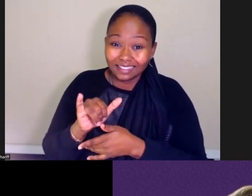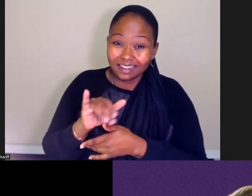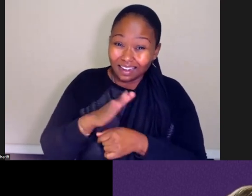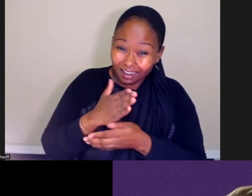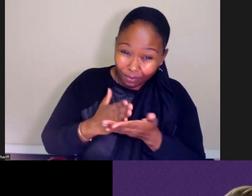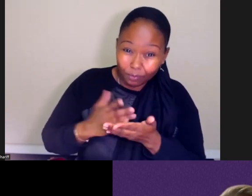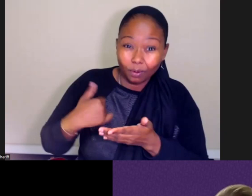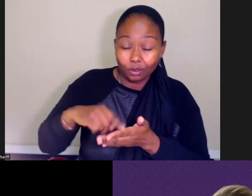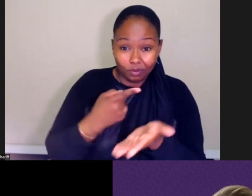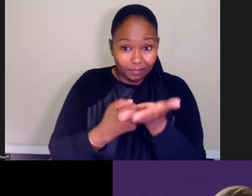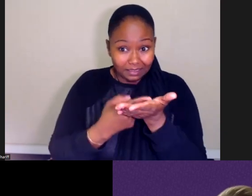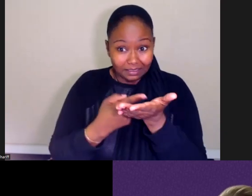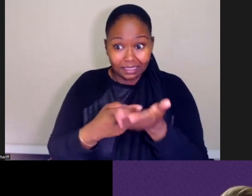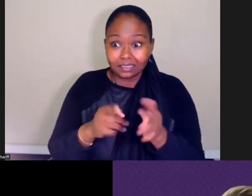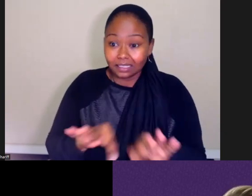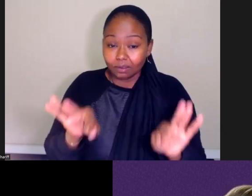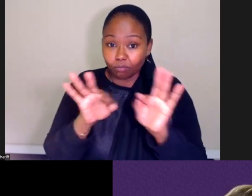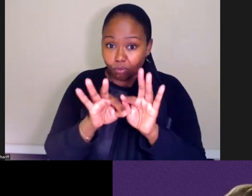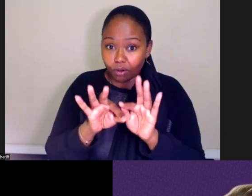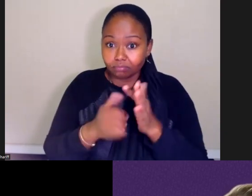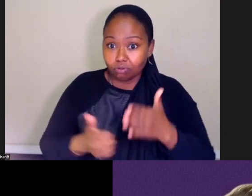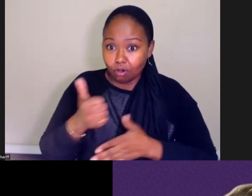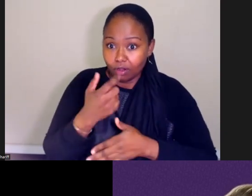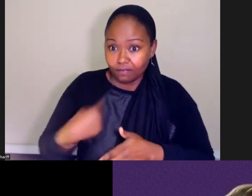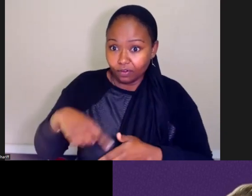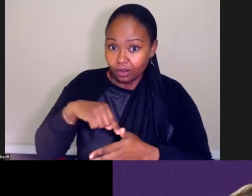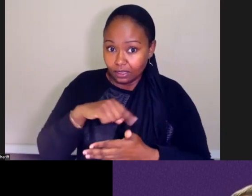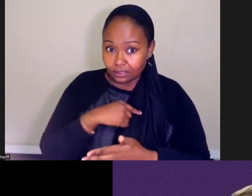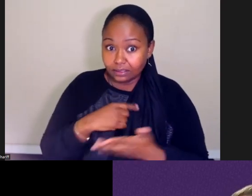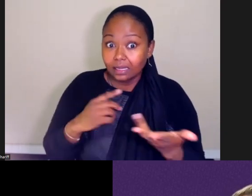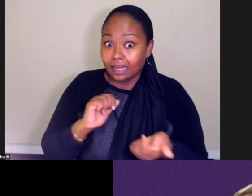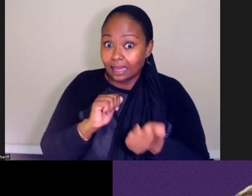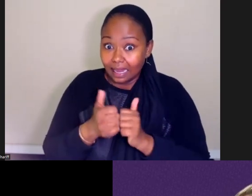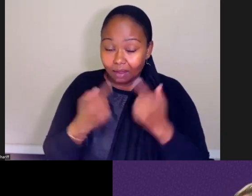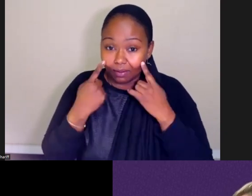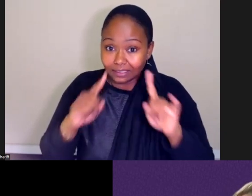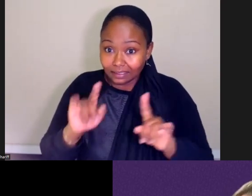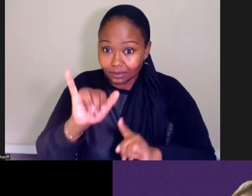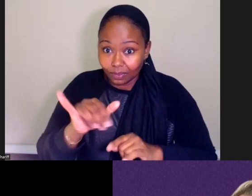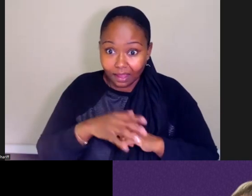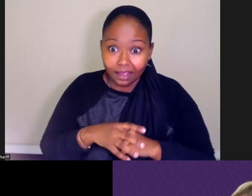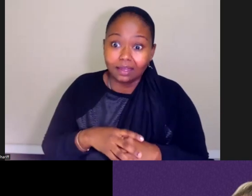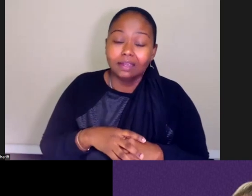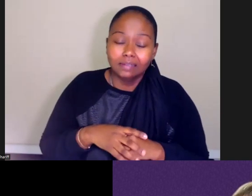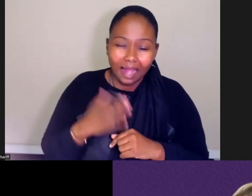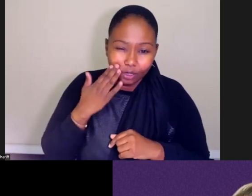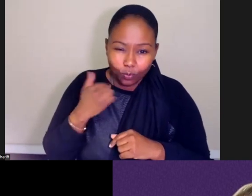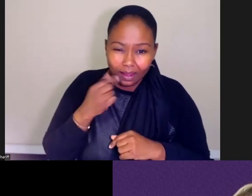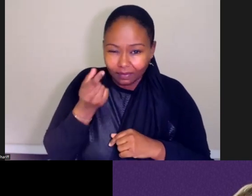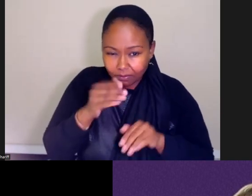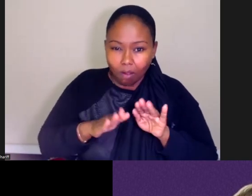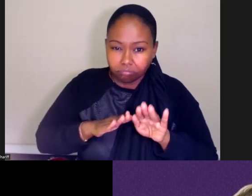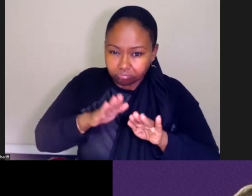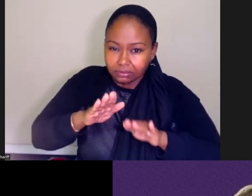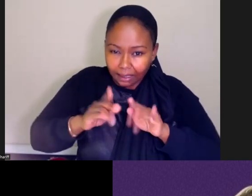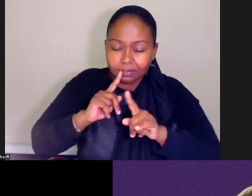to make sure that we get that across the finish line somehow. I know there might be an incremental step we can take, but I think moving in that